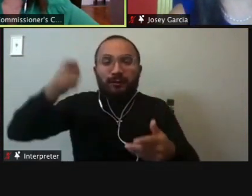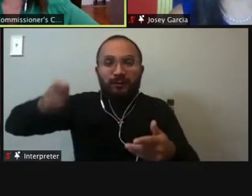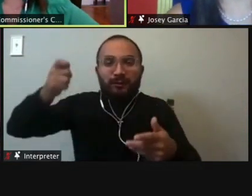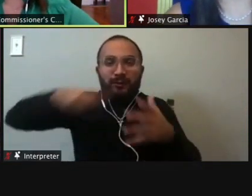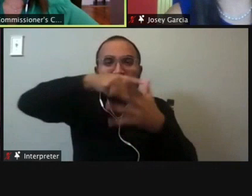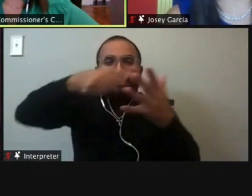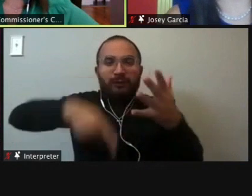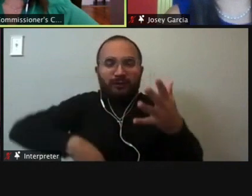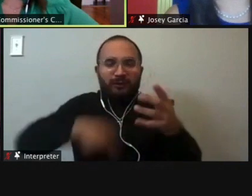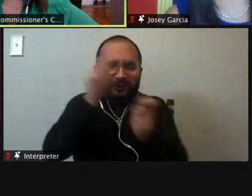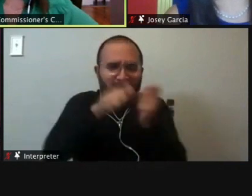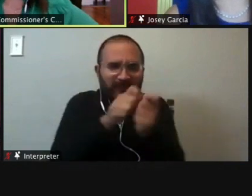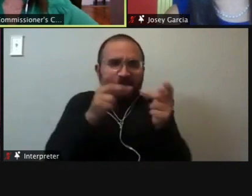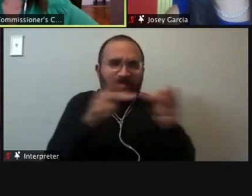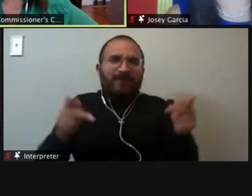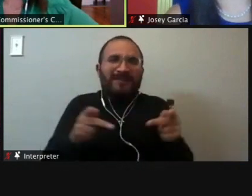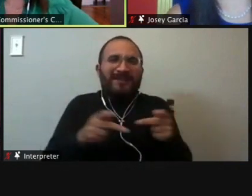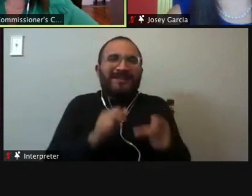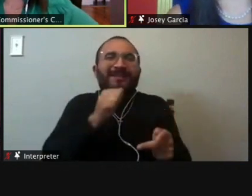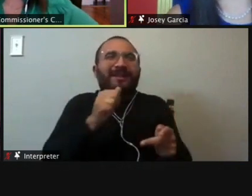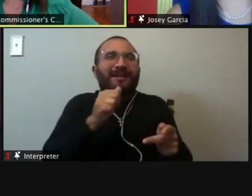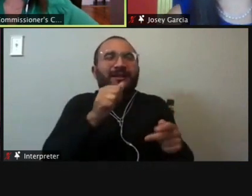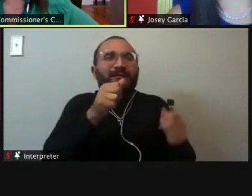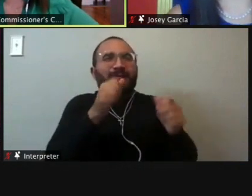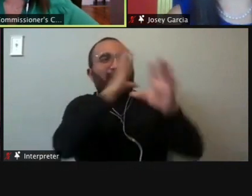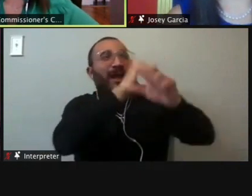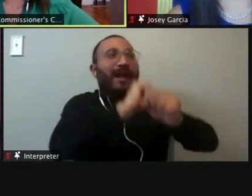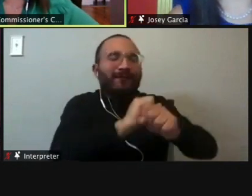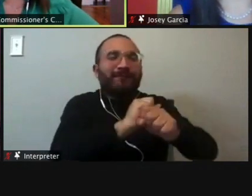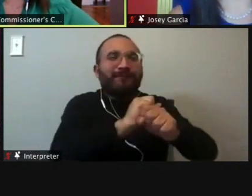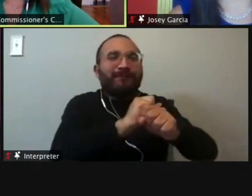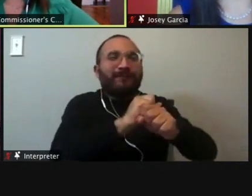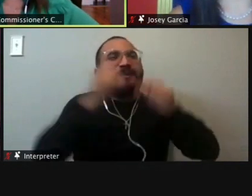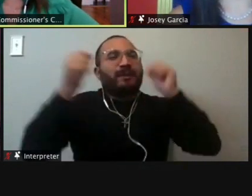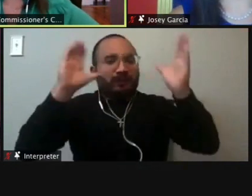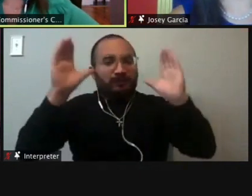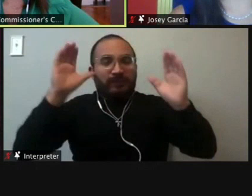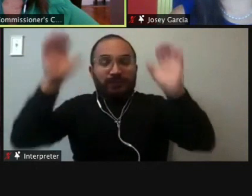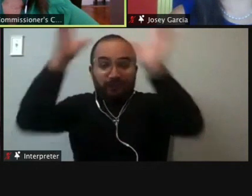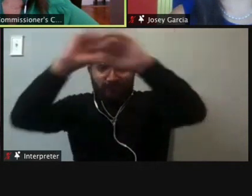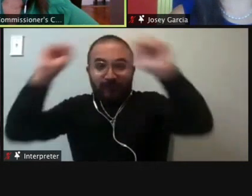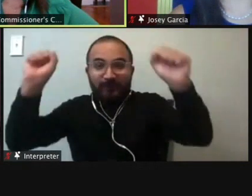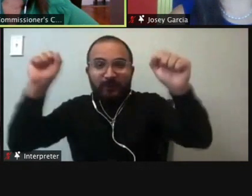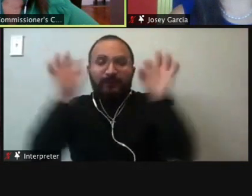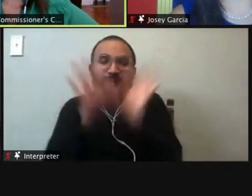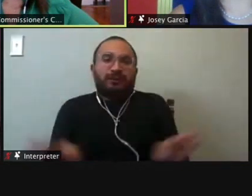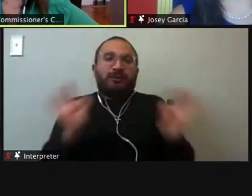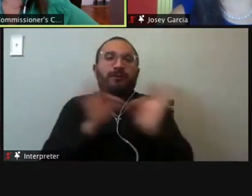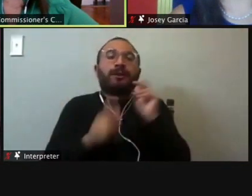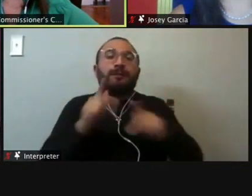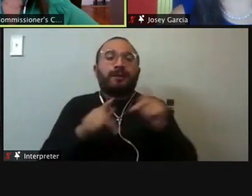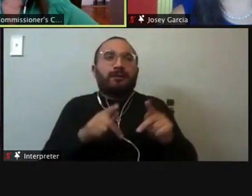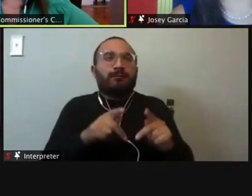those types of positions. And they may not be as exciting as the presidential candidates, but it's, it's crucial that people become informed